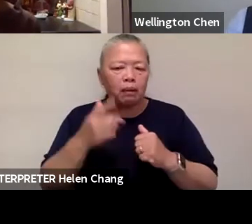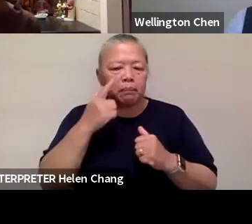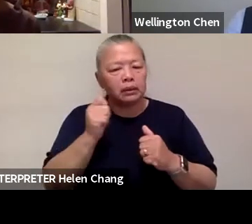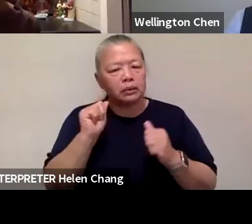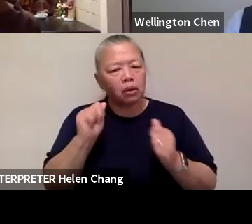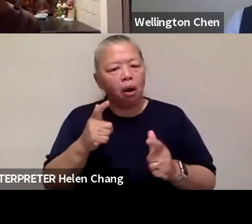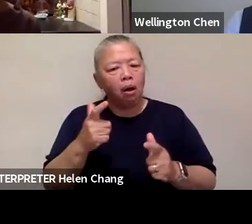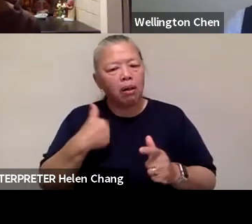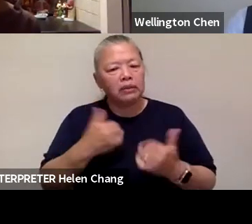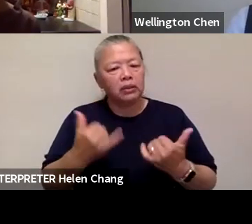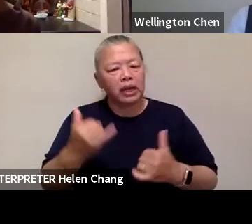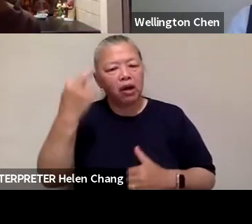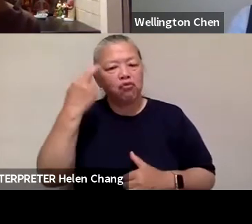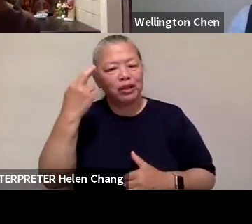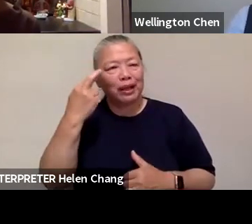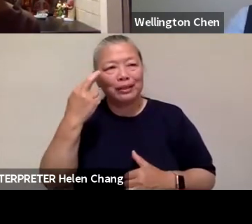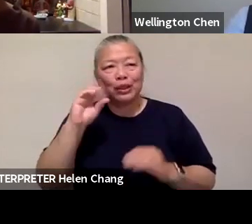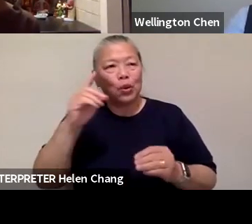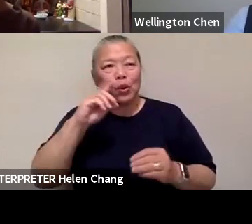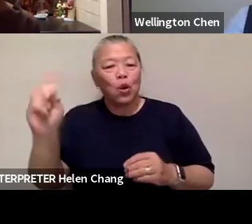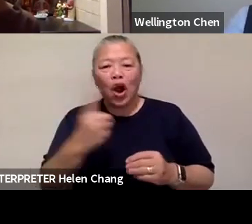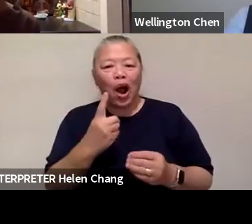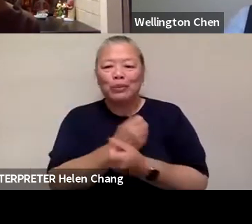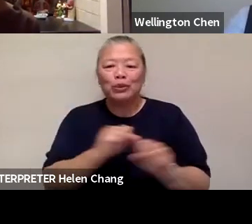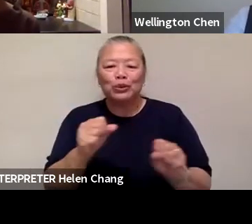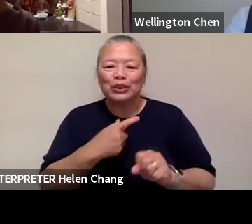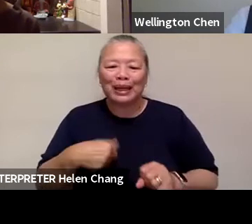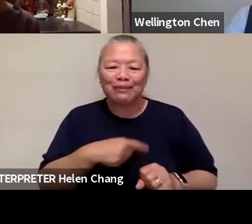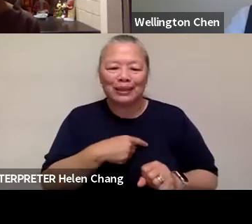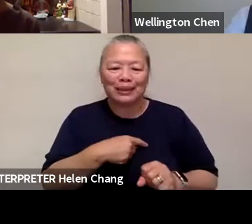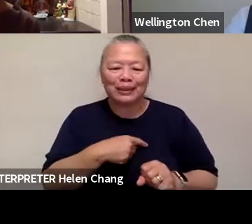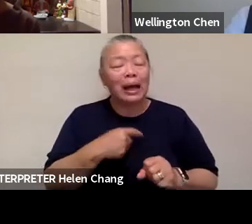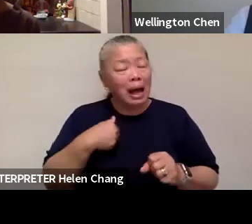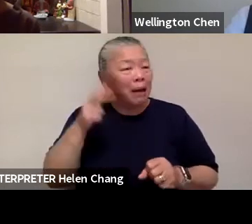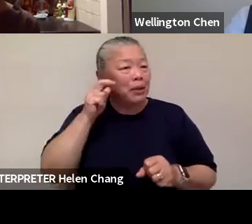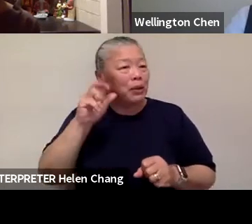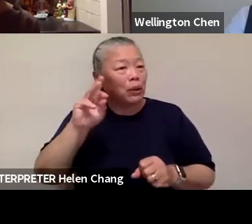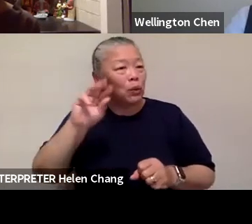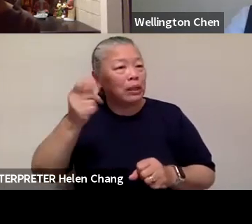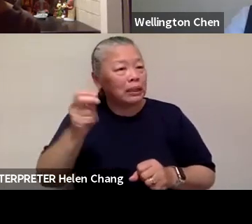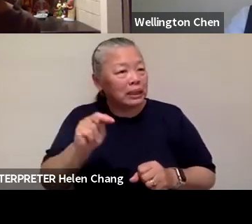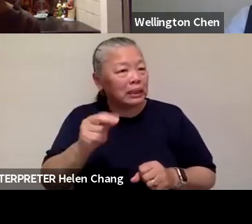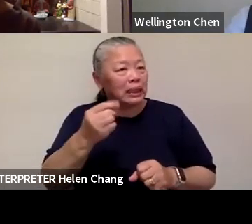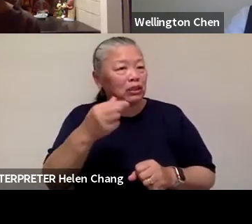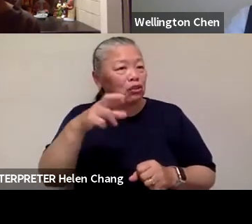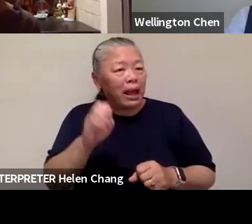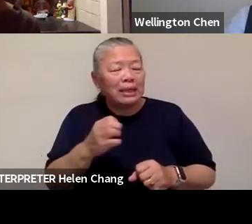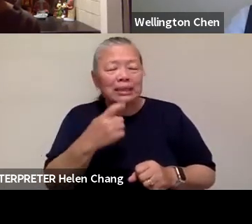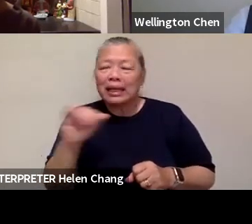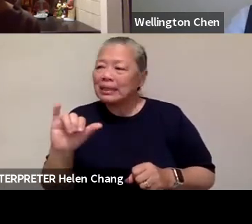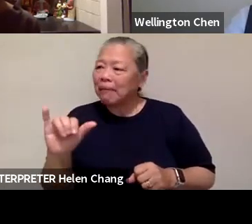that nobody's coming to save us, you know, and I think that's what I'm hearing Wellington talking about too, and Grace with the whistles and the mutual aid.